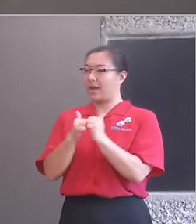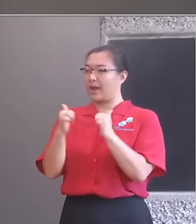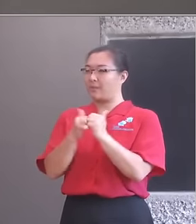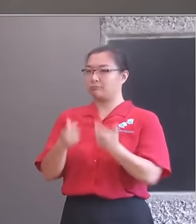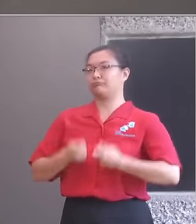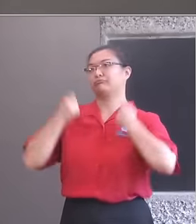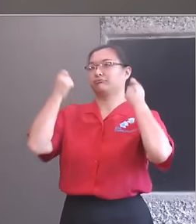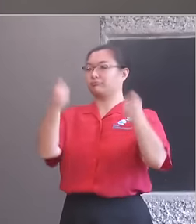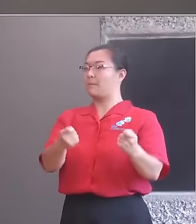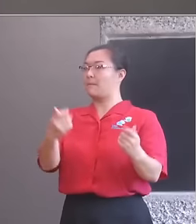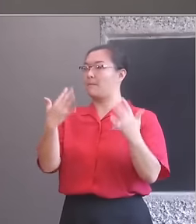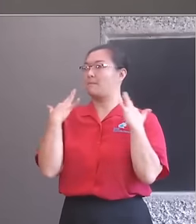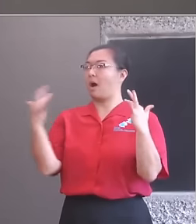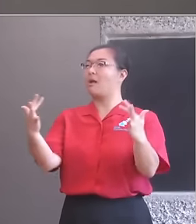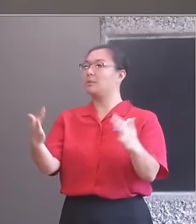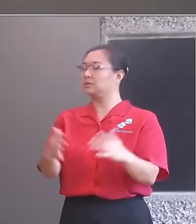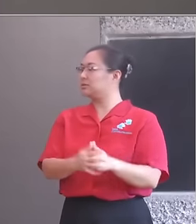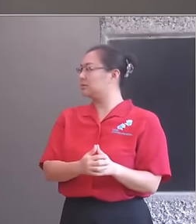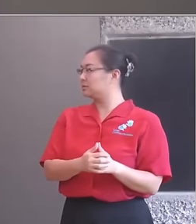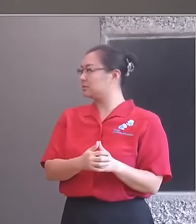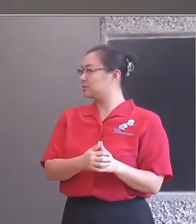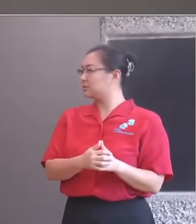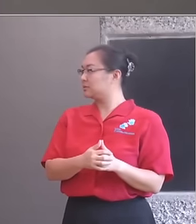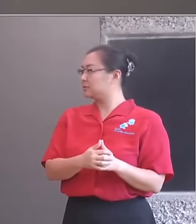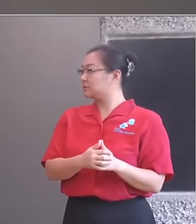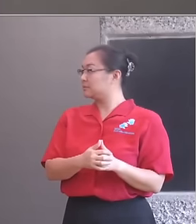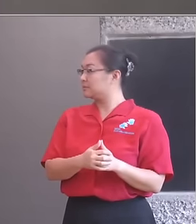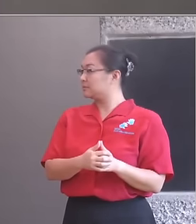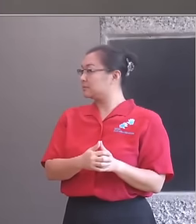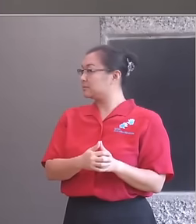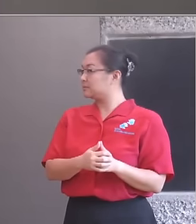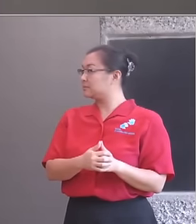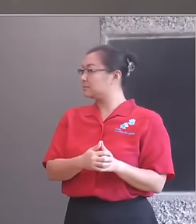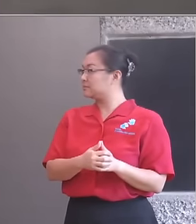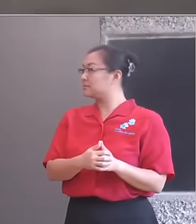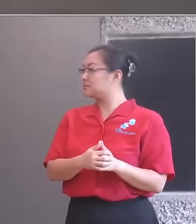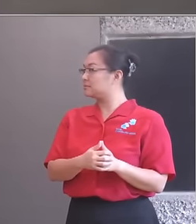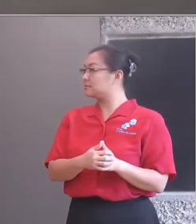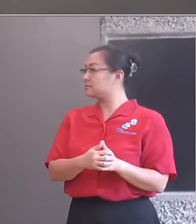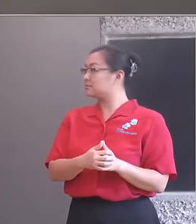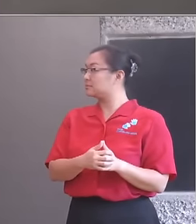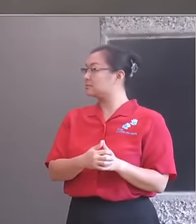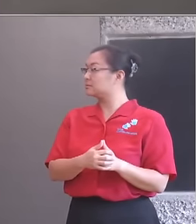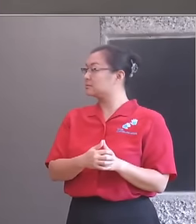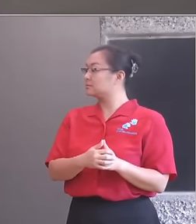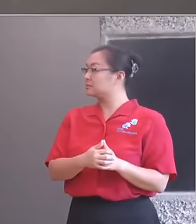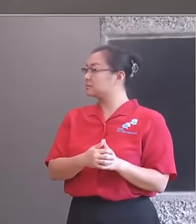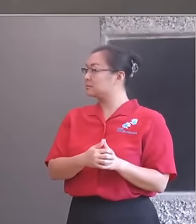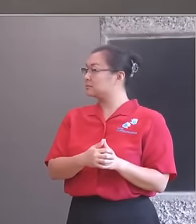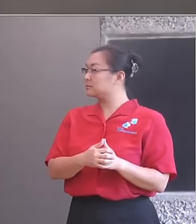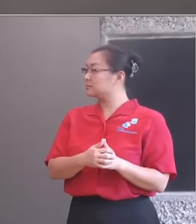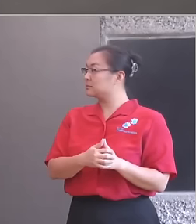play in creating an identity for a town or a city or a rural area. And very much